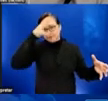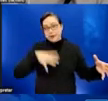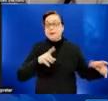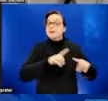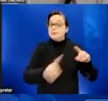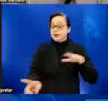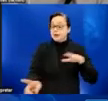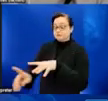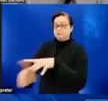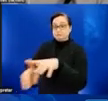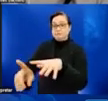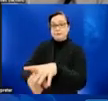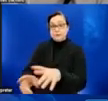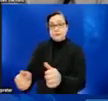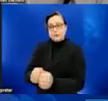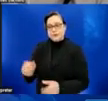people who identify with